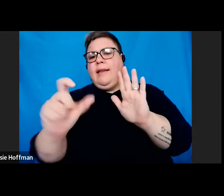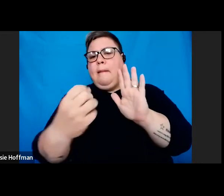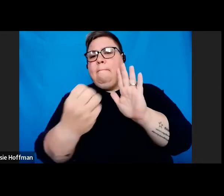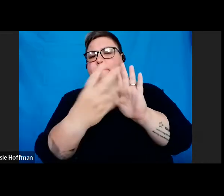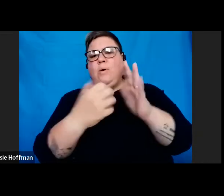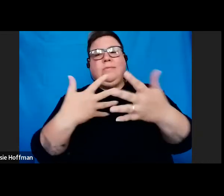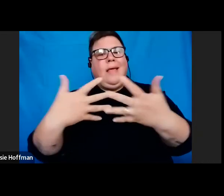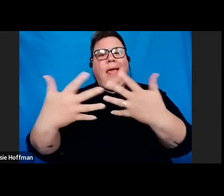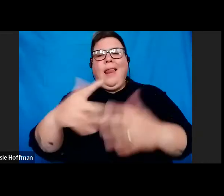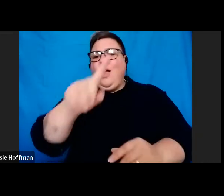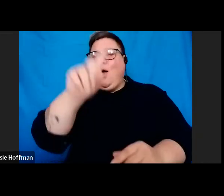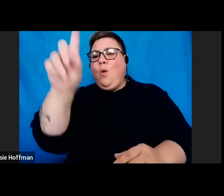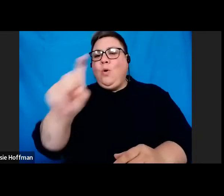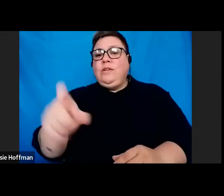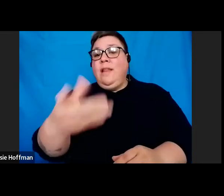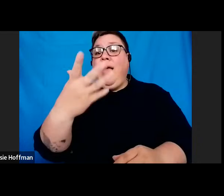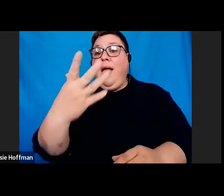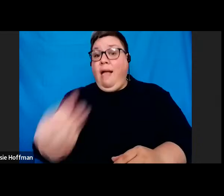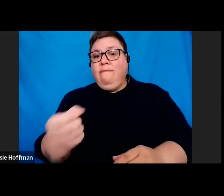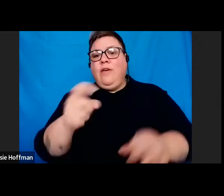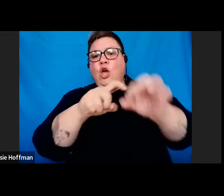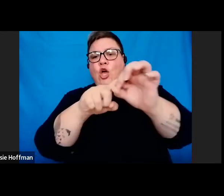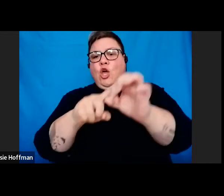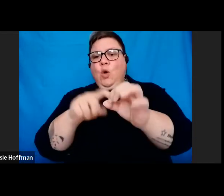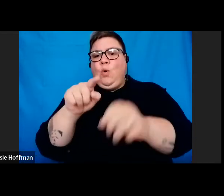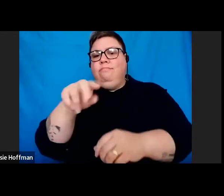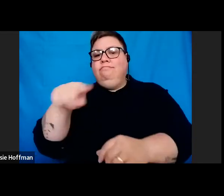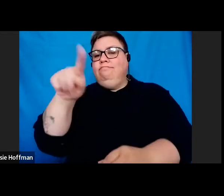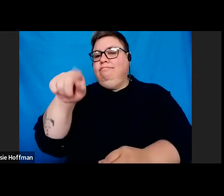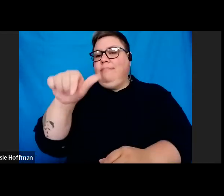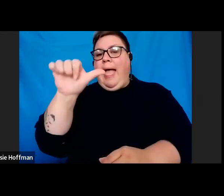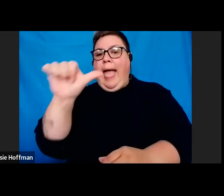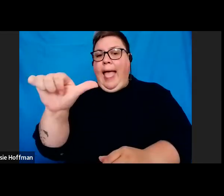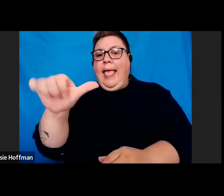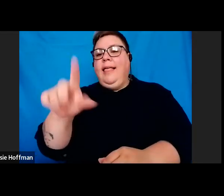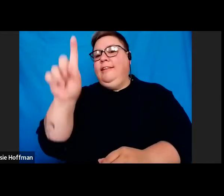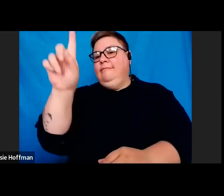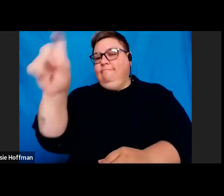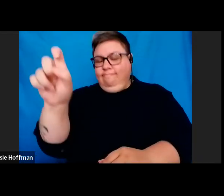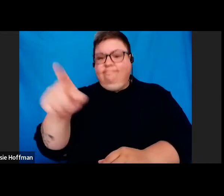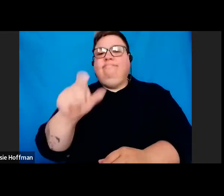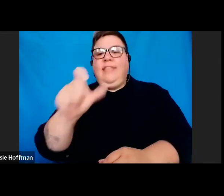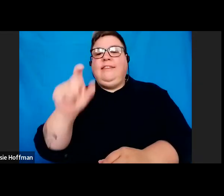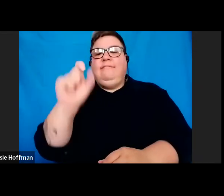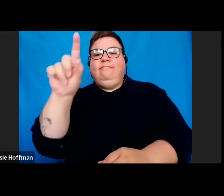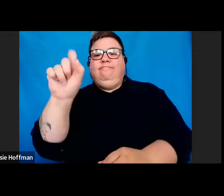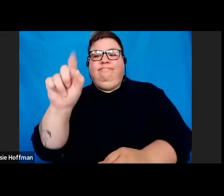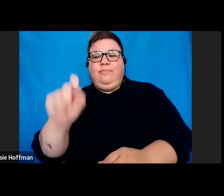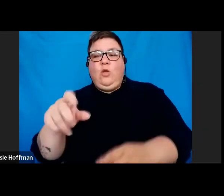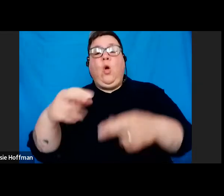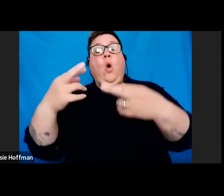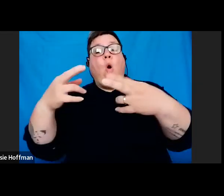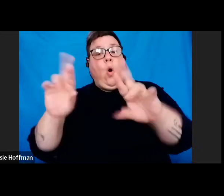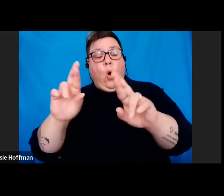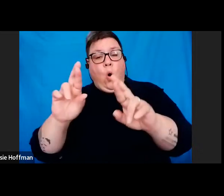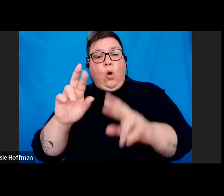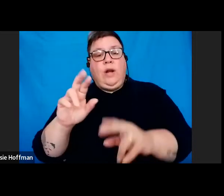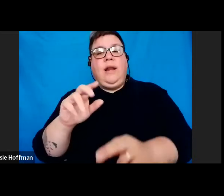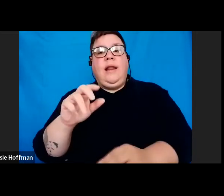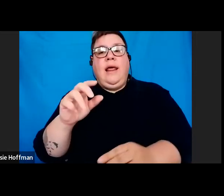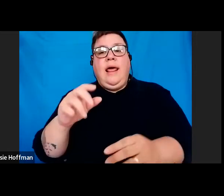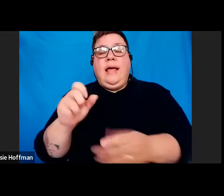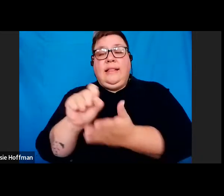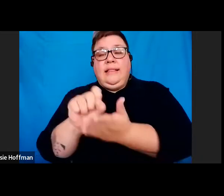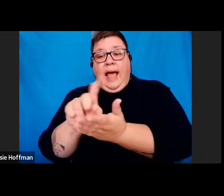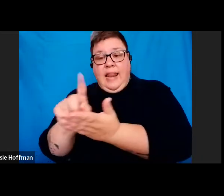you have on our Q&A chat box. You can also use our email address, directivesquestions at sas.gov